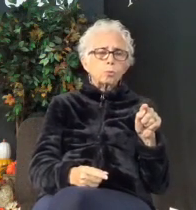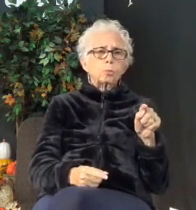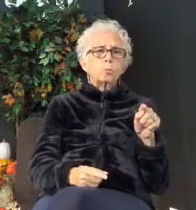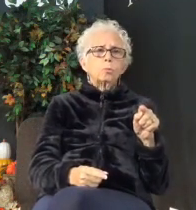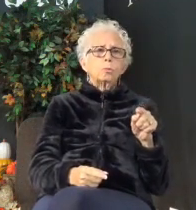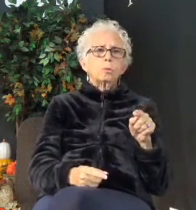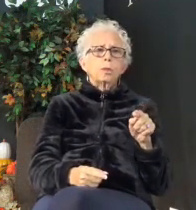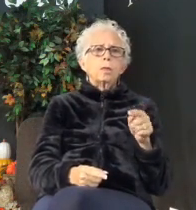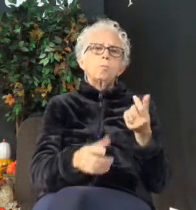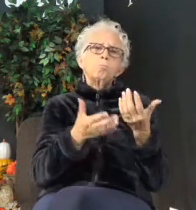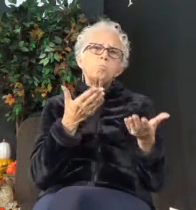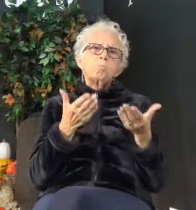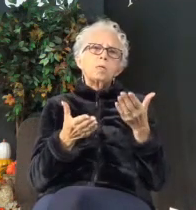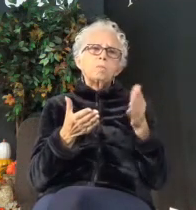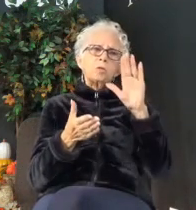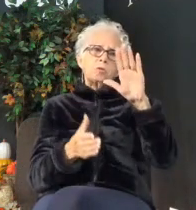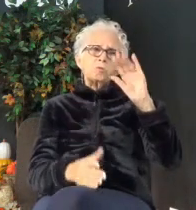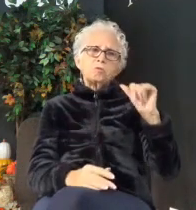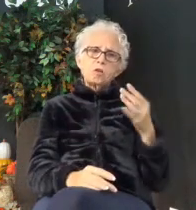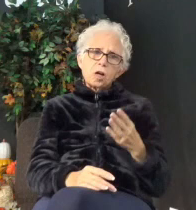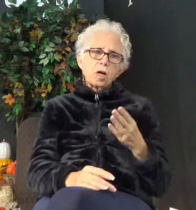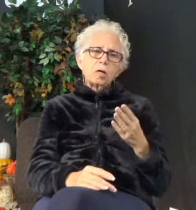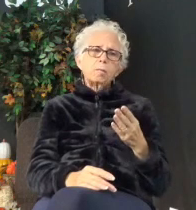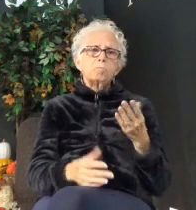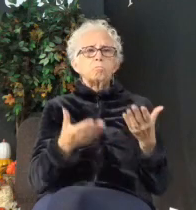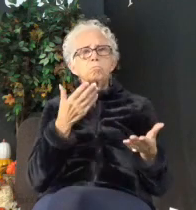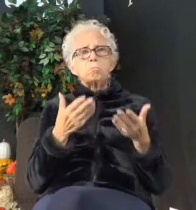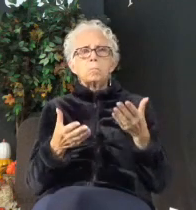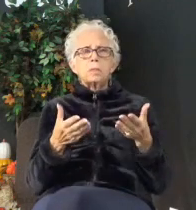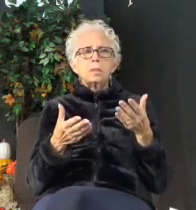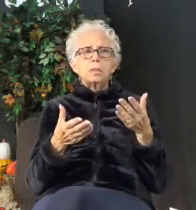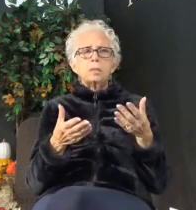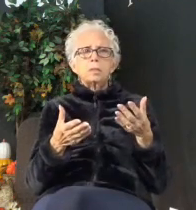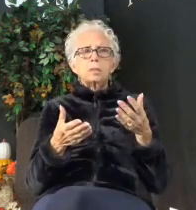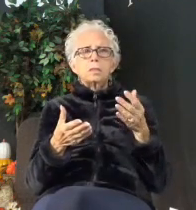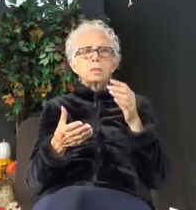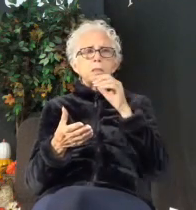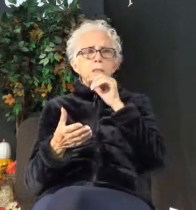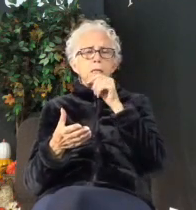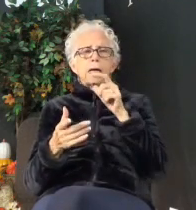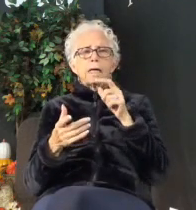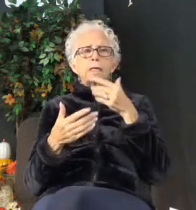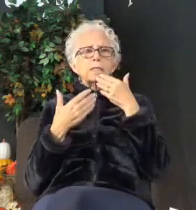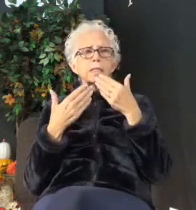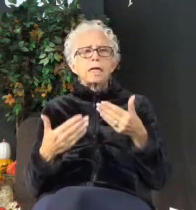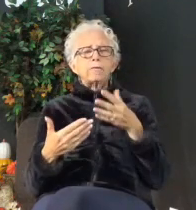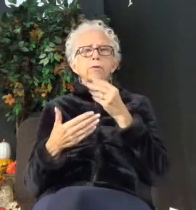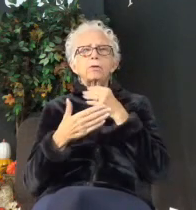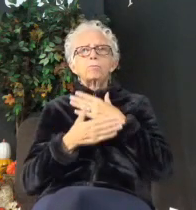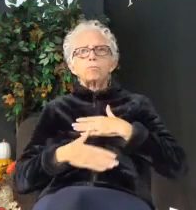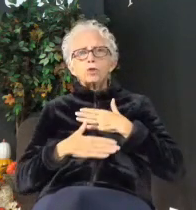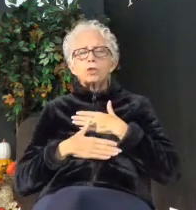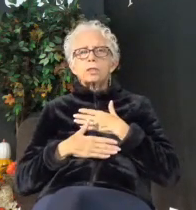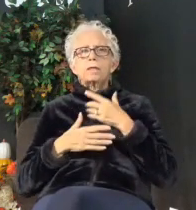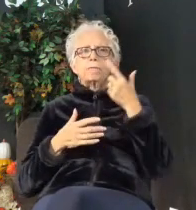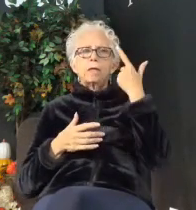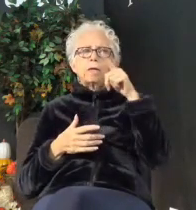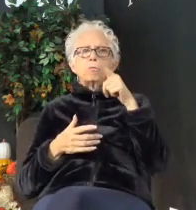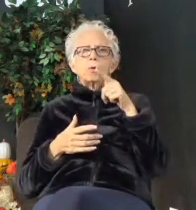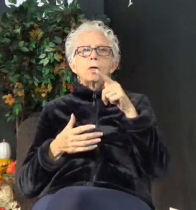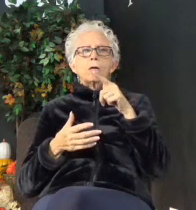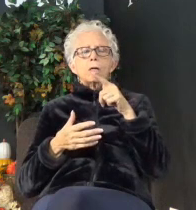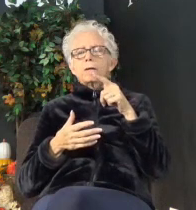Maybe it is your job. Maybe you haven't been as grateful and appreciative of what your job